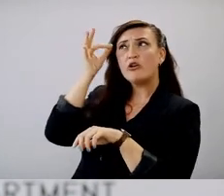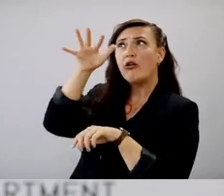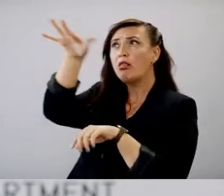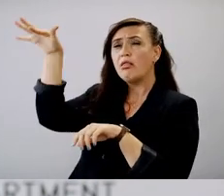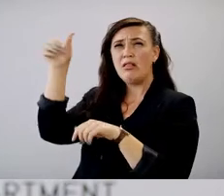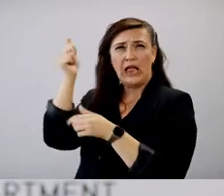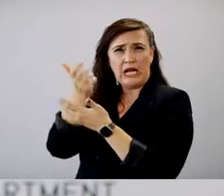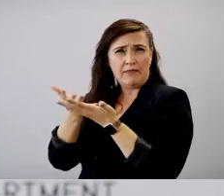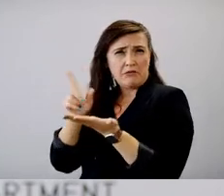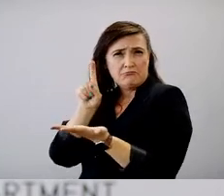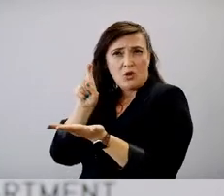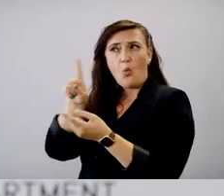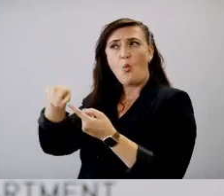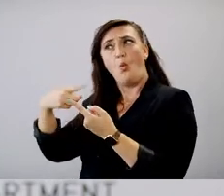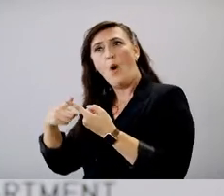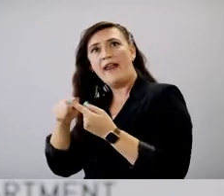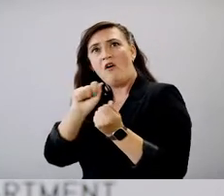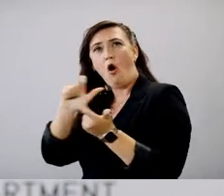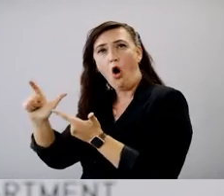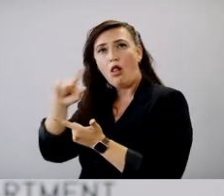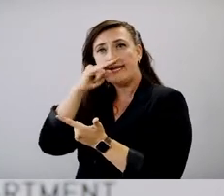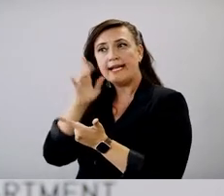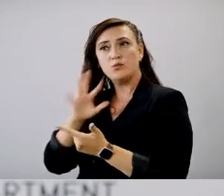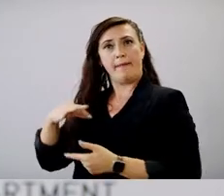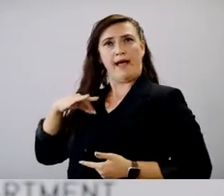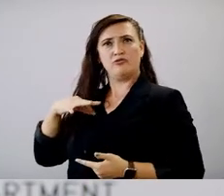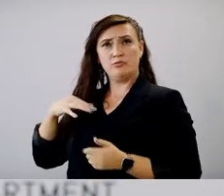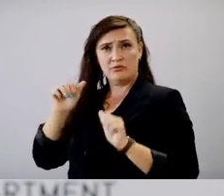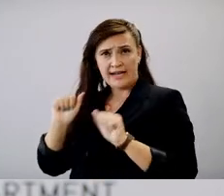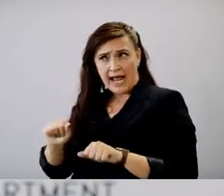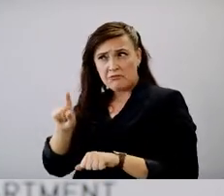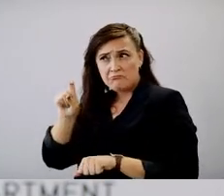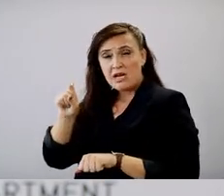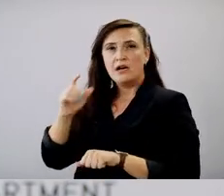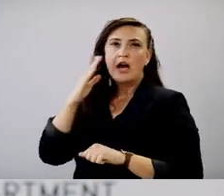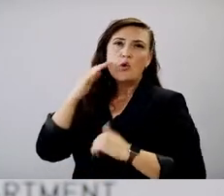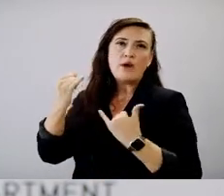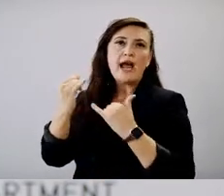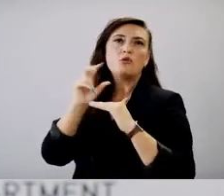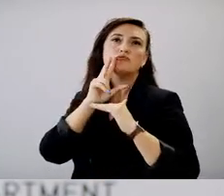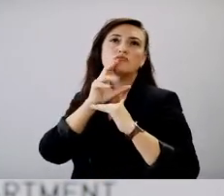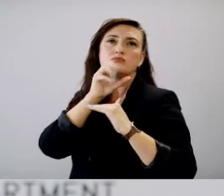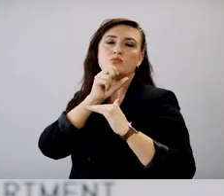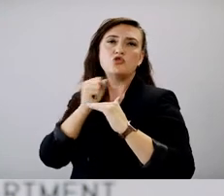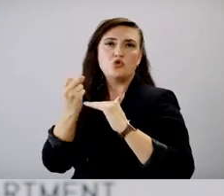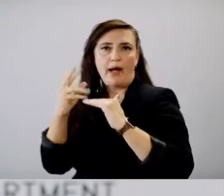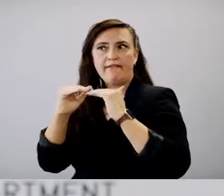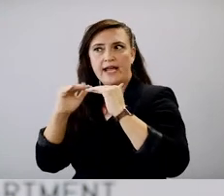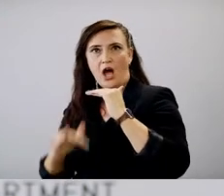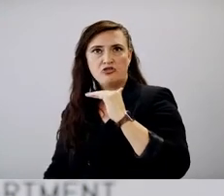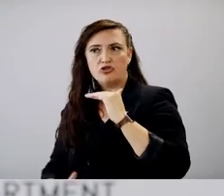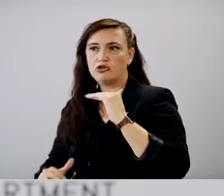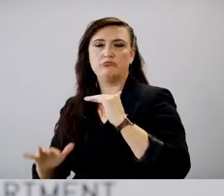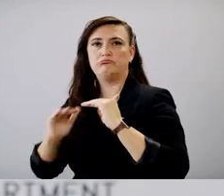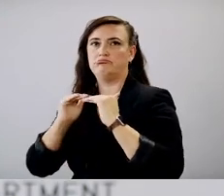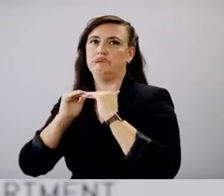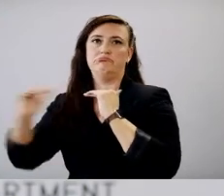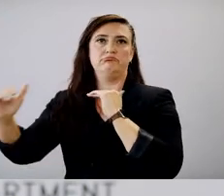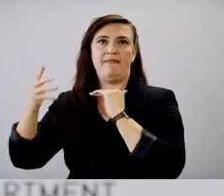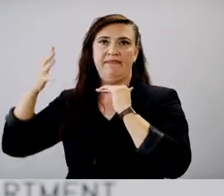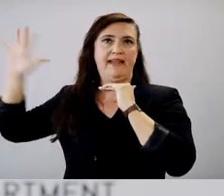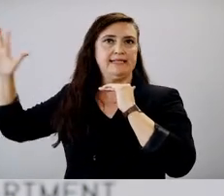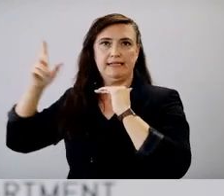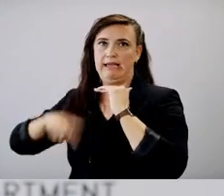or anyone else as to when all kids can get the vaccine? I know it's 12 and under, they can't touch them yet, uh,